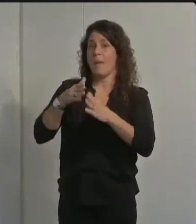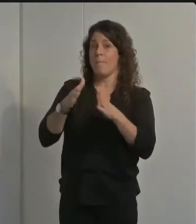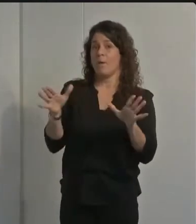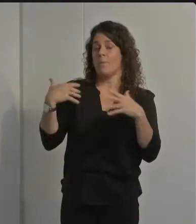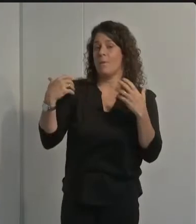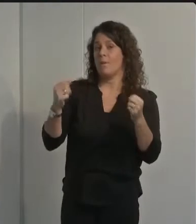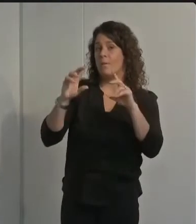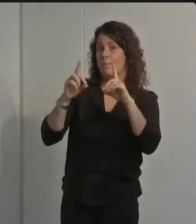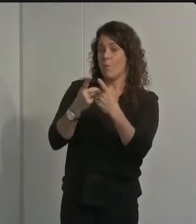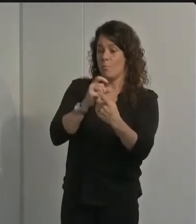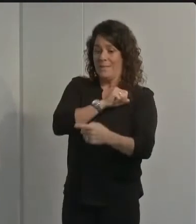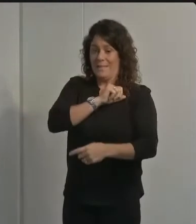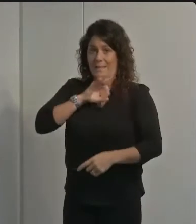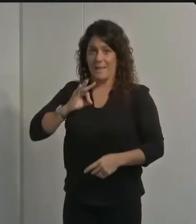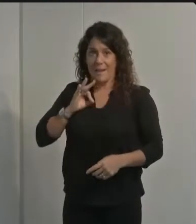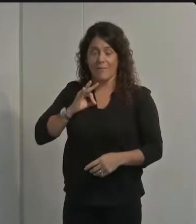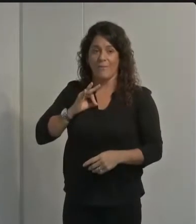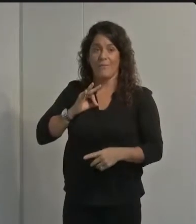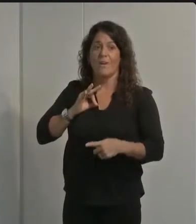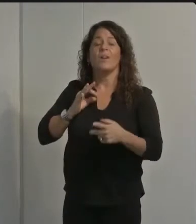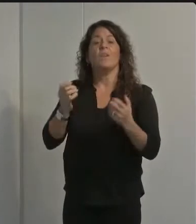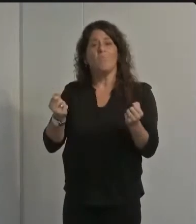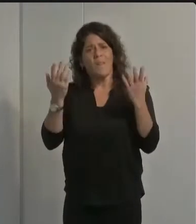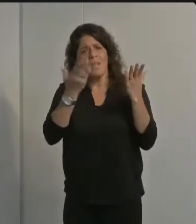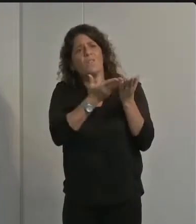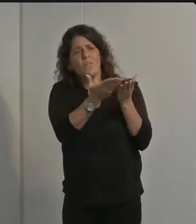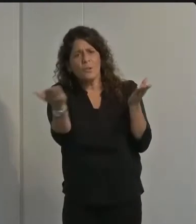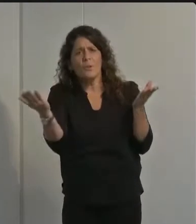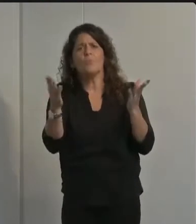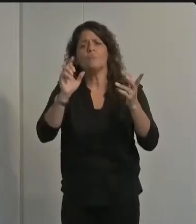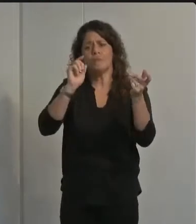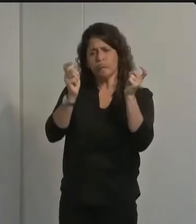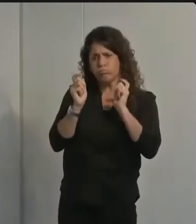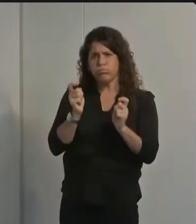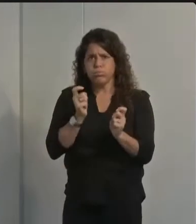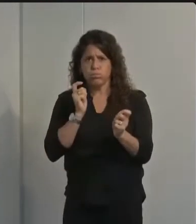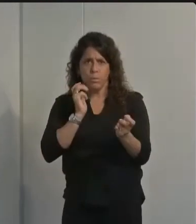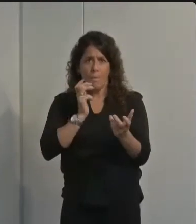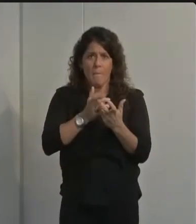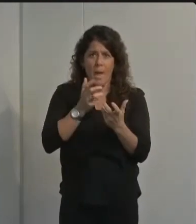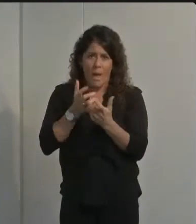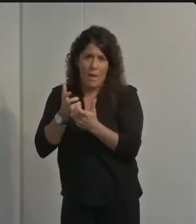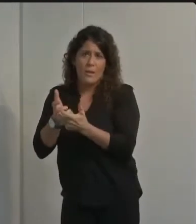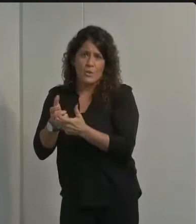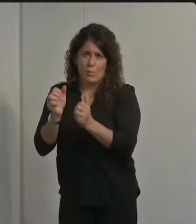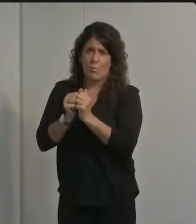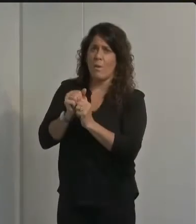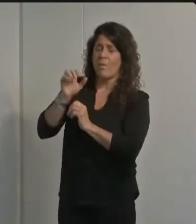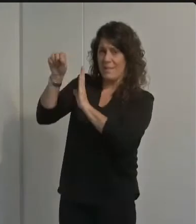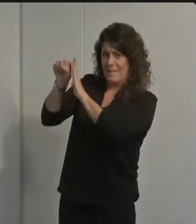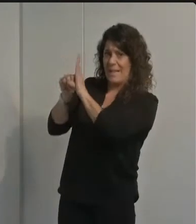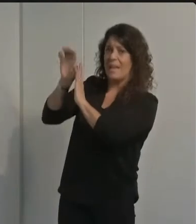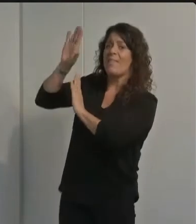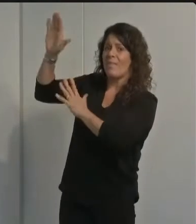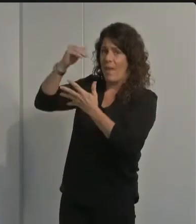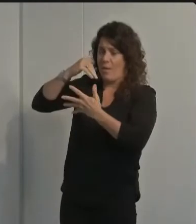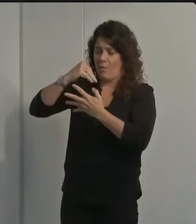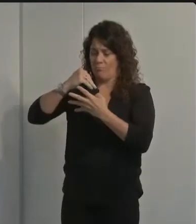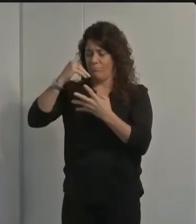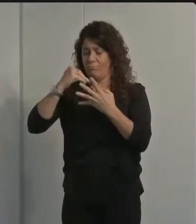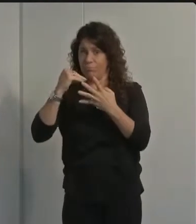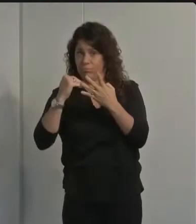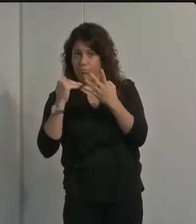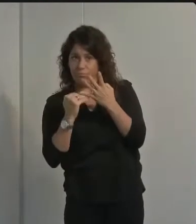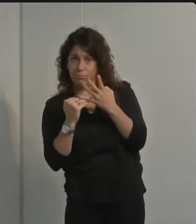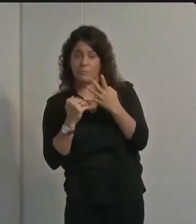department staff so many of you have adapted to the changes as we move in within the state's tiers it's important to remember that moving from purple to red or